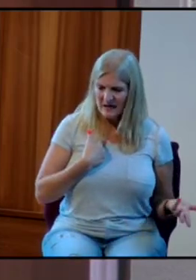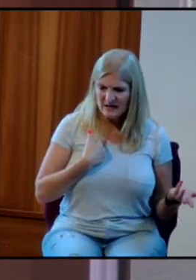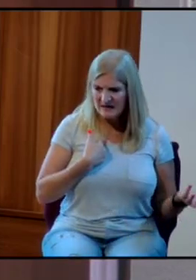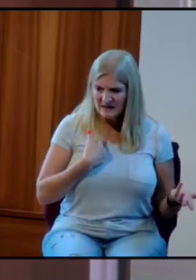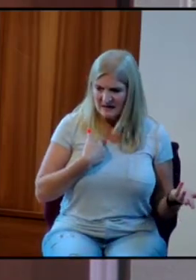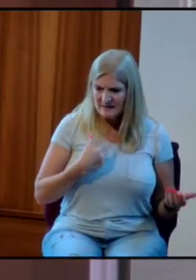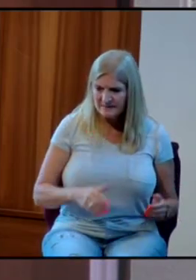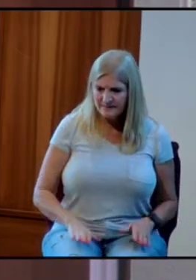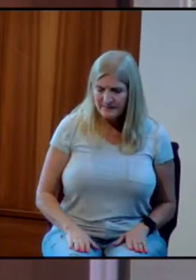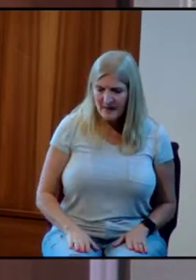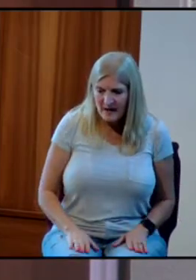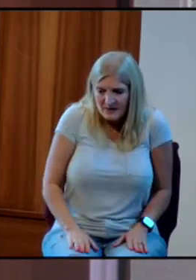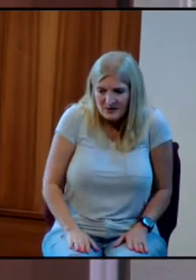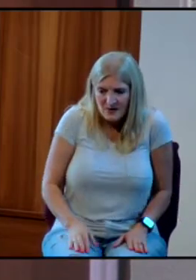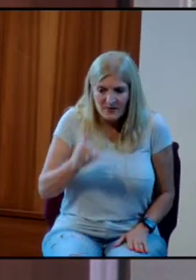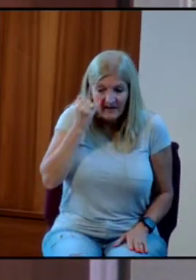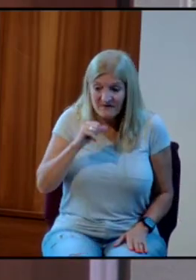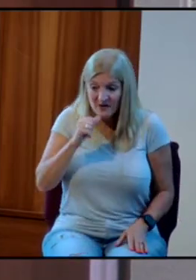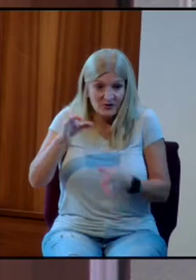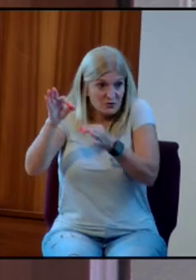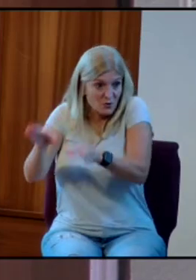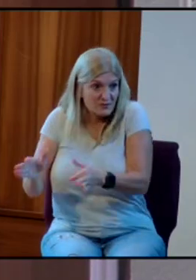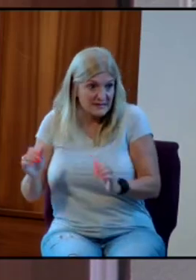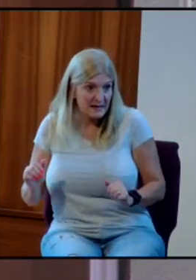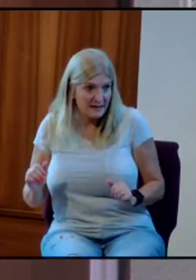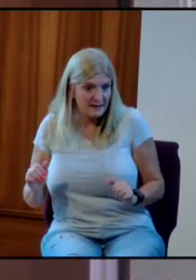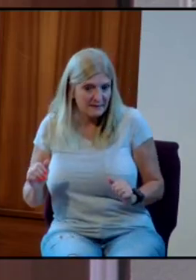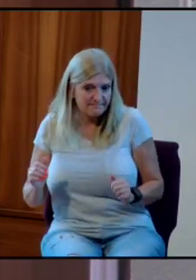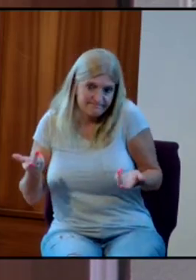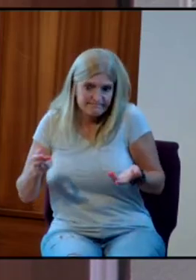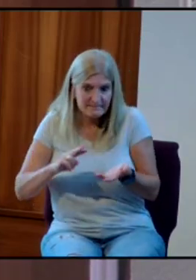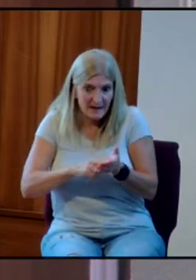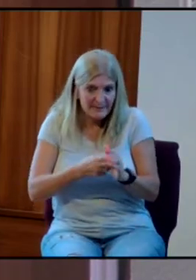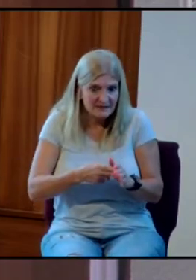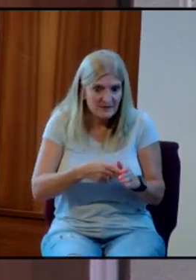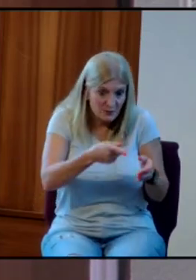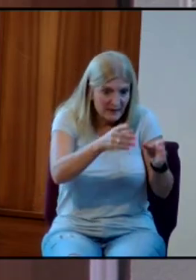Not to decide is to decide whether you know it or not.